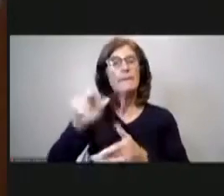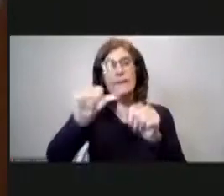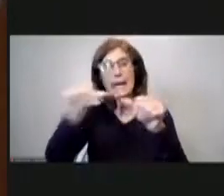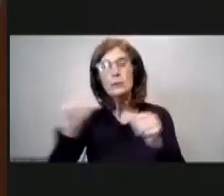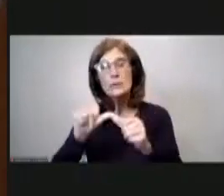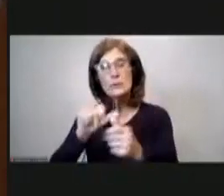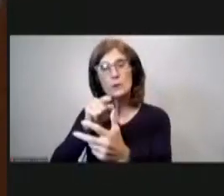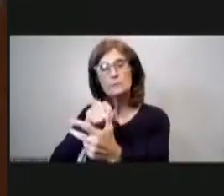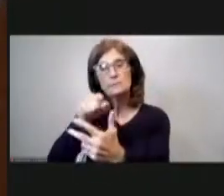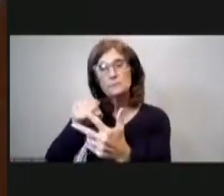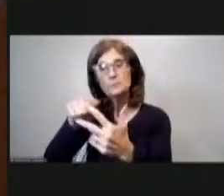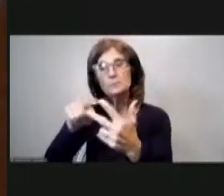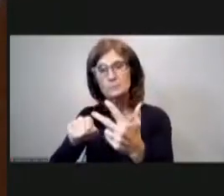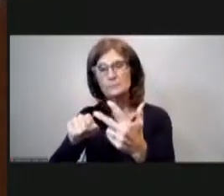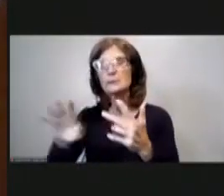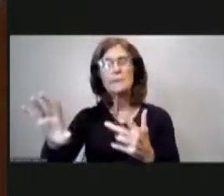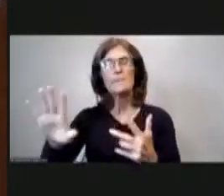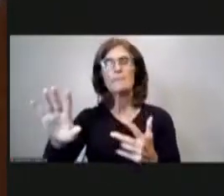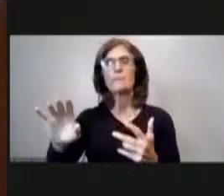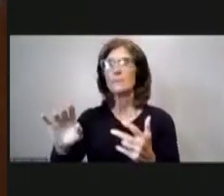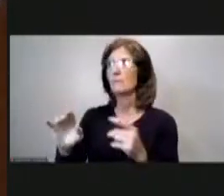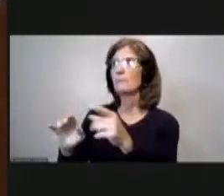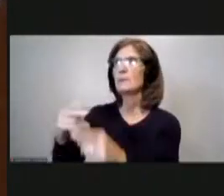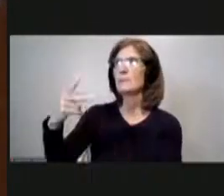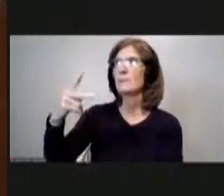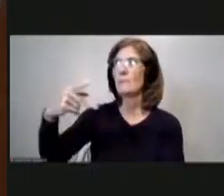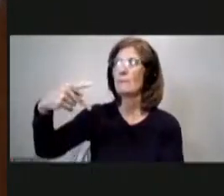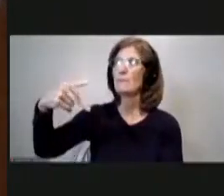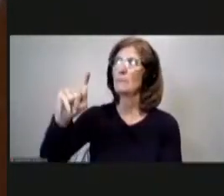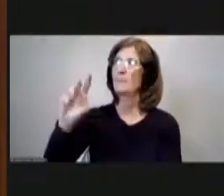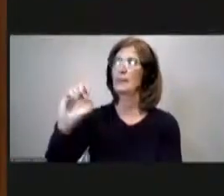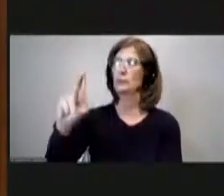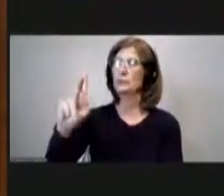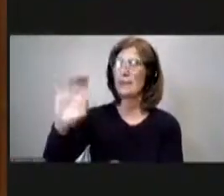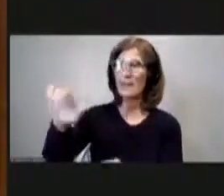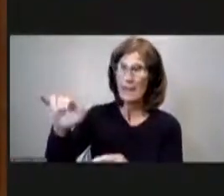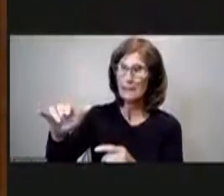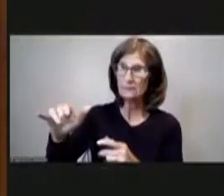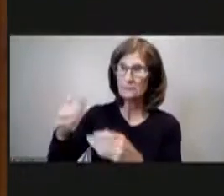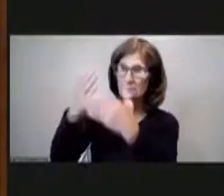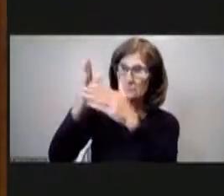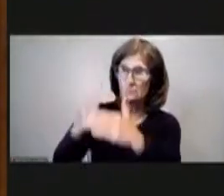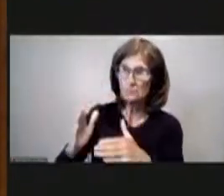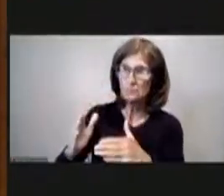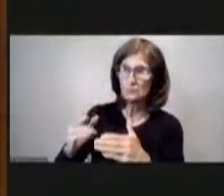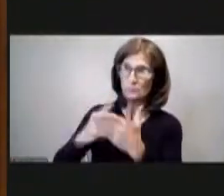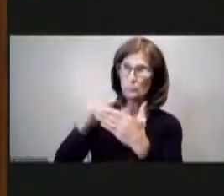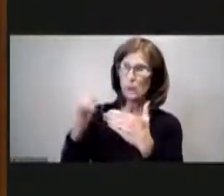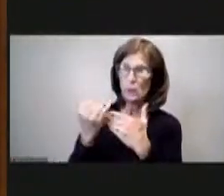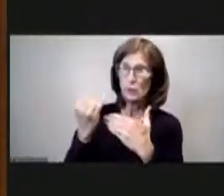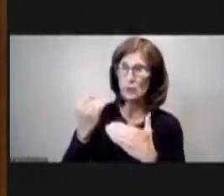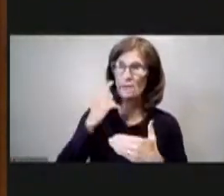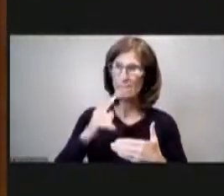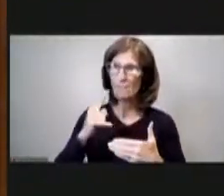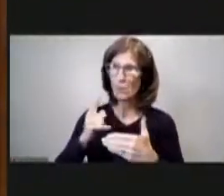it and item sorry patrick let me stop you is that breakdown for projects that are uh flood control or is that breakdown